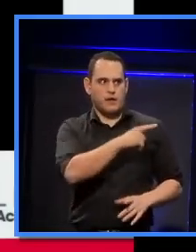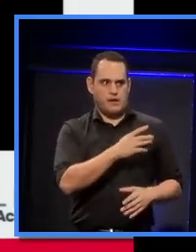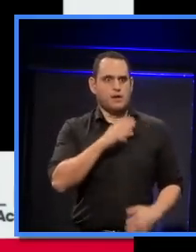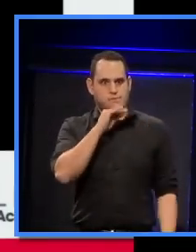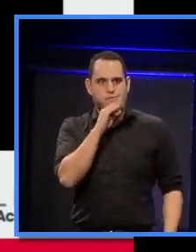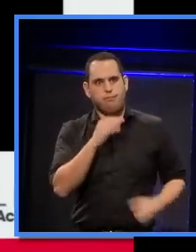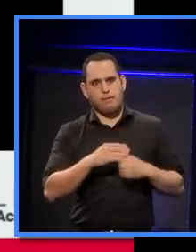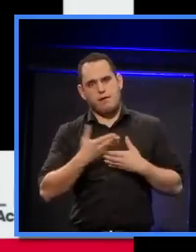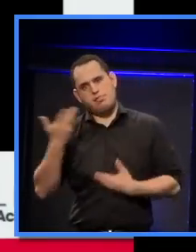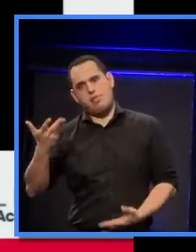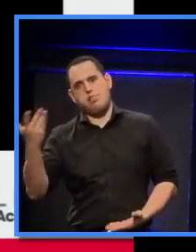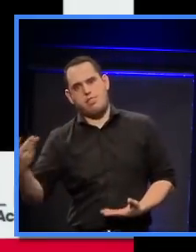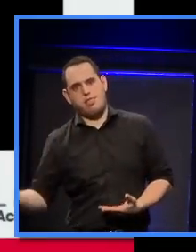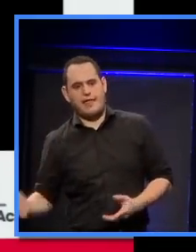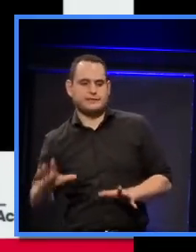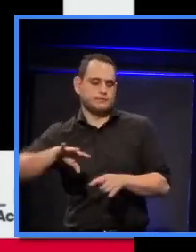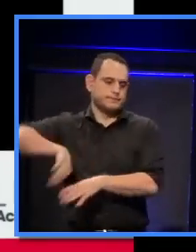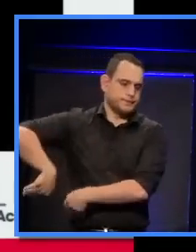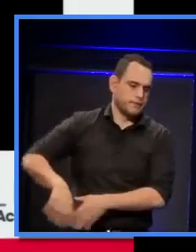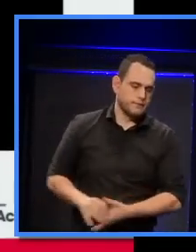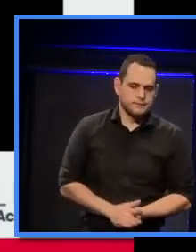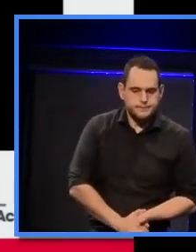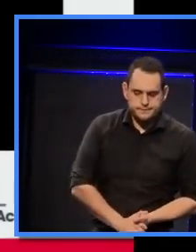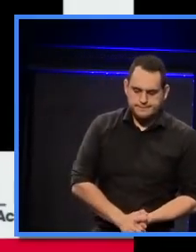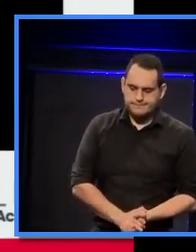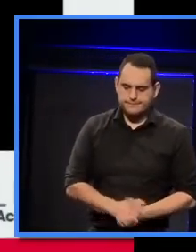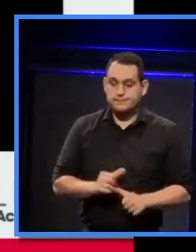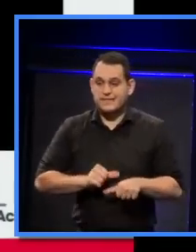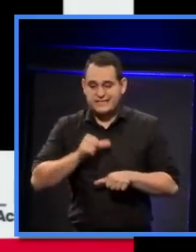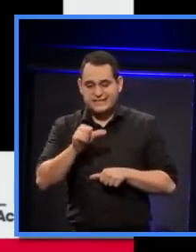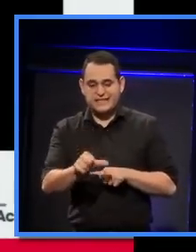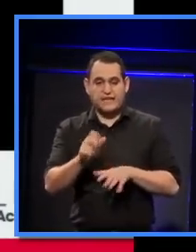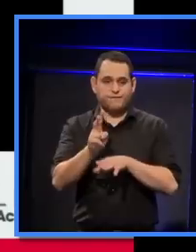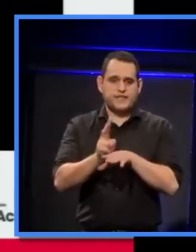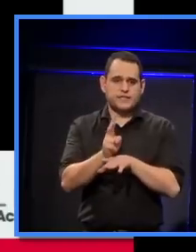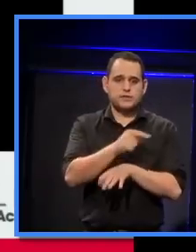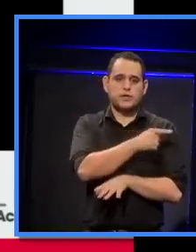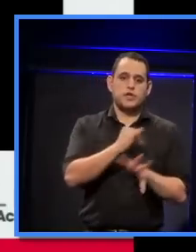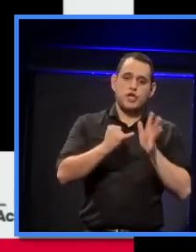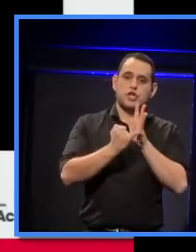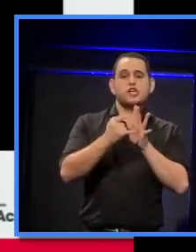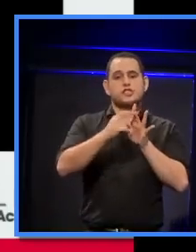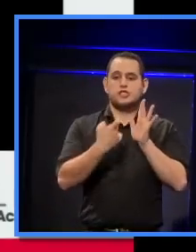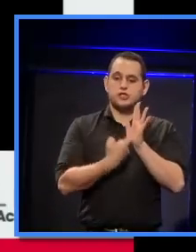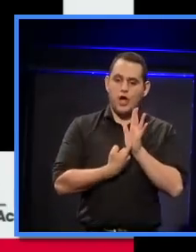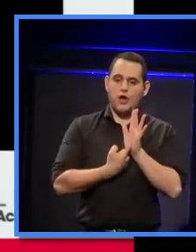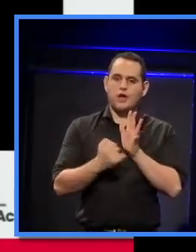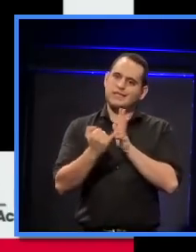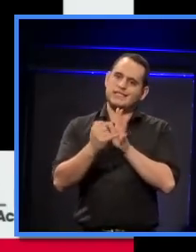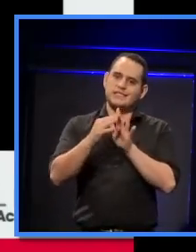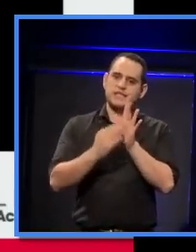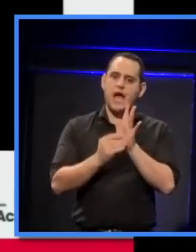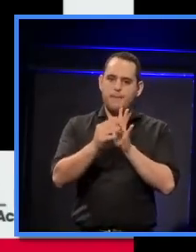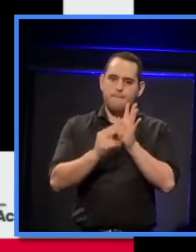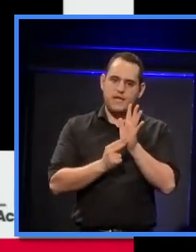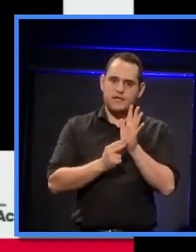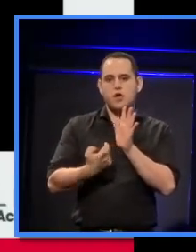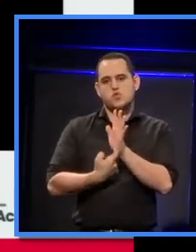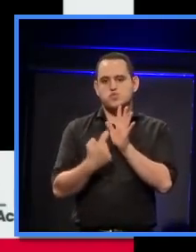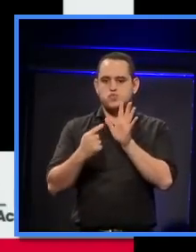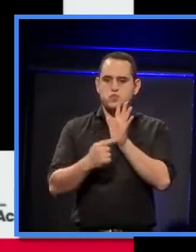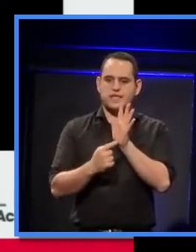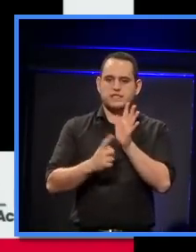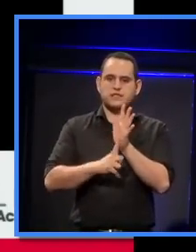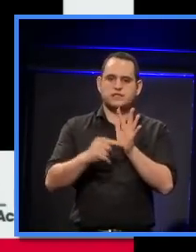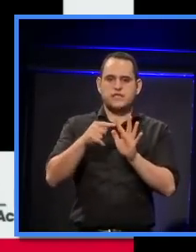on for another minute. But this next one is Sir Simon Rattle, who is the world's preeminent conductor at the moment. He